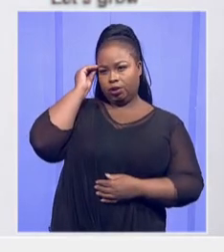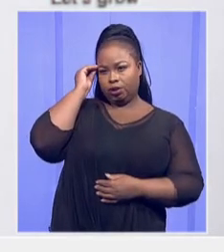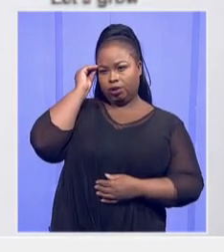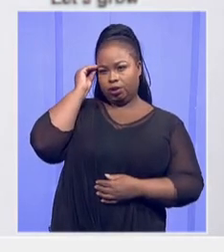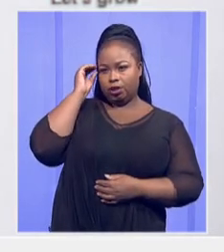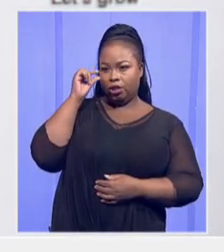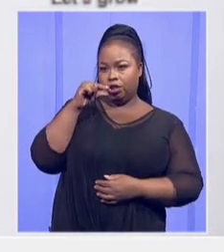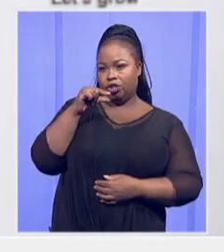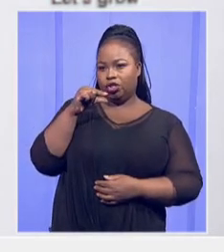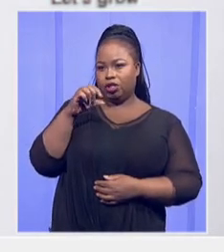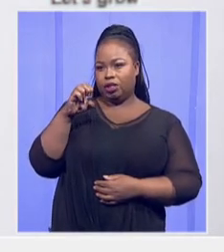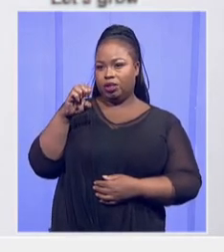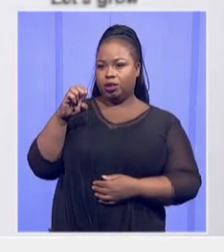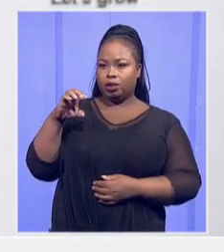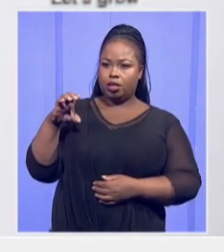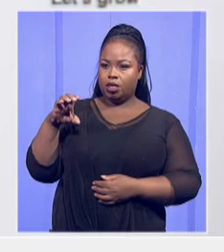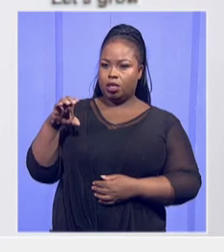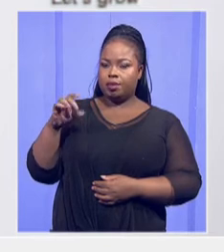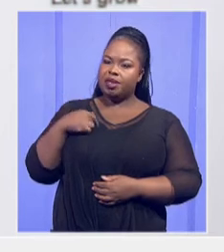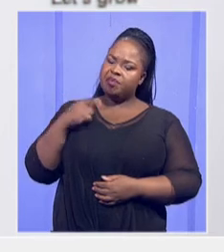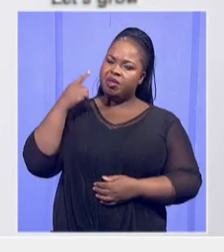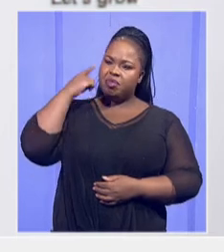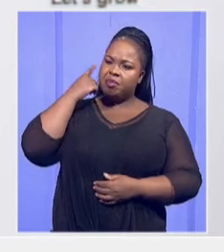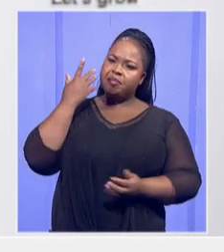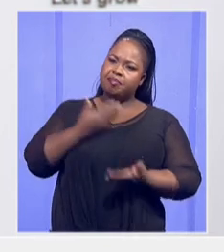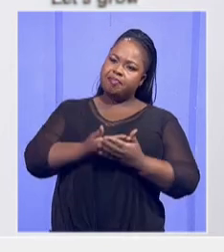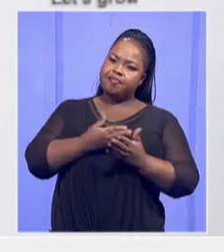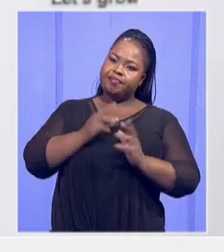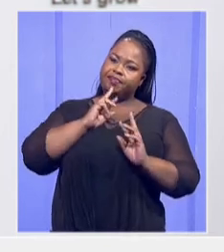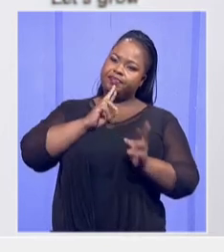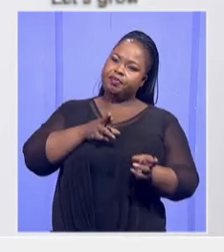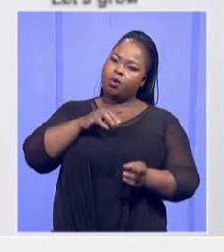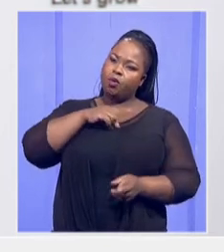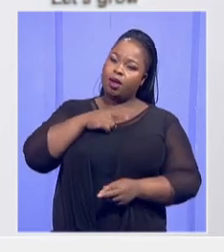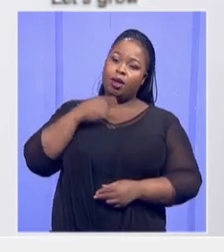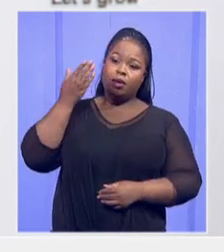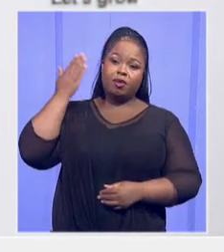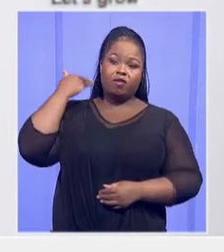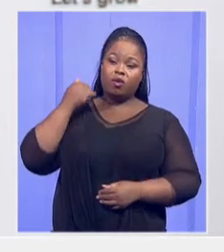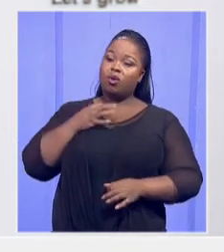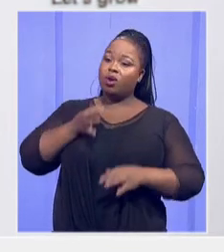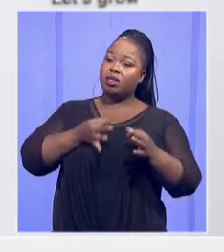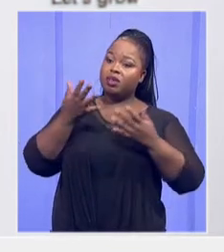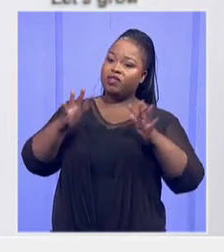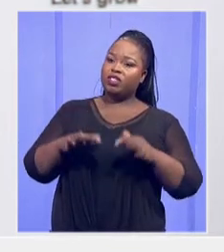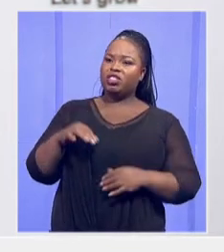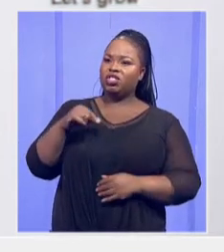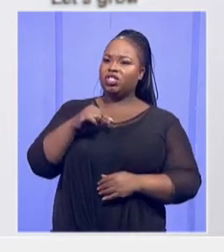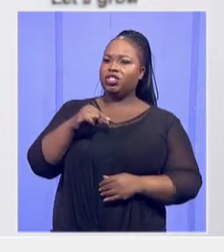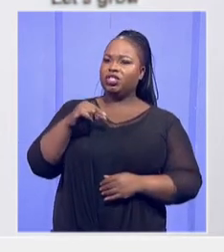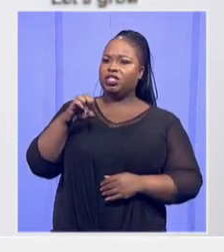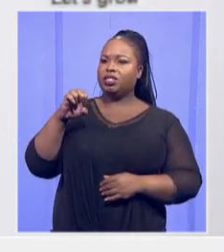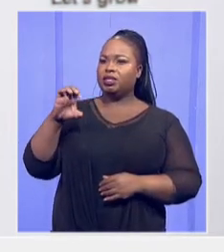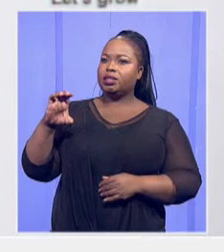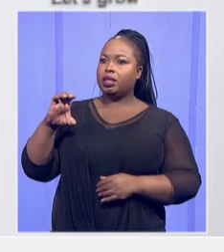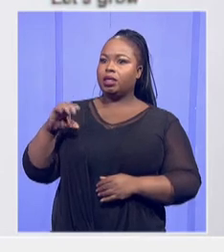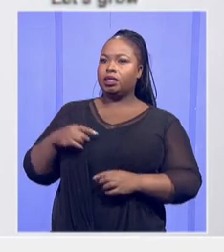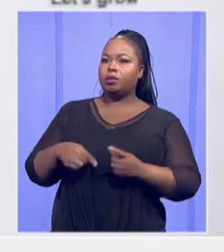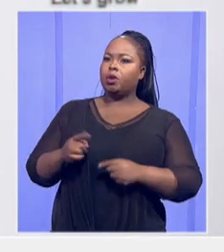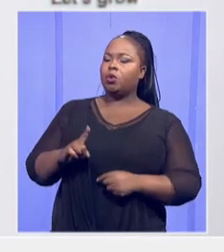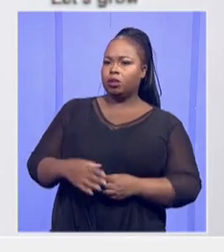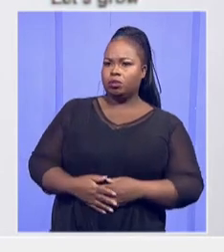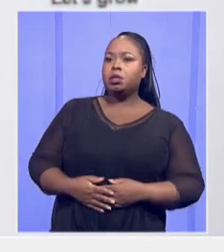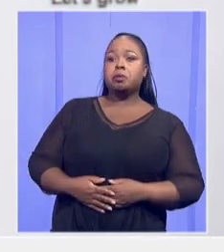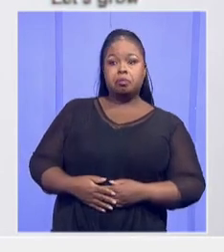GEC. So I thought we should also report because we had explained what the GEC is about and I can see members of the media have